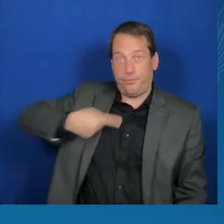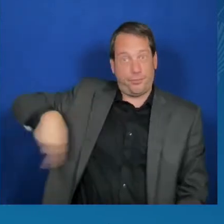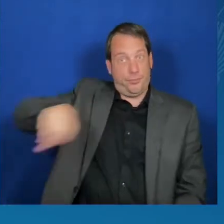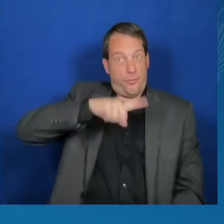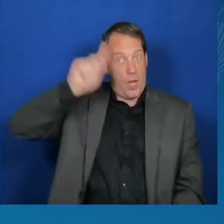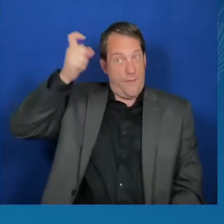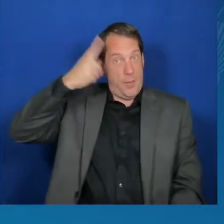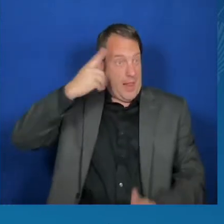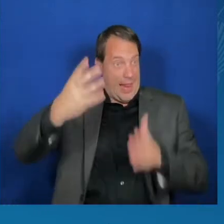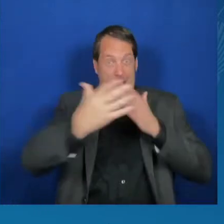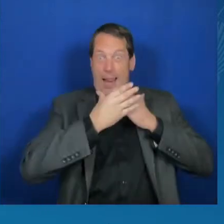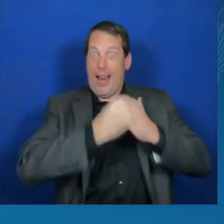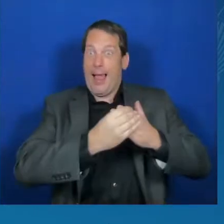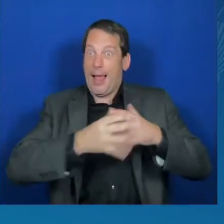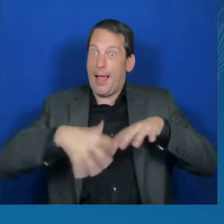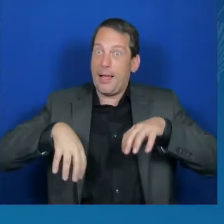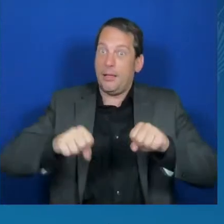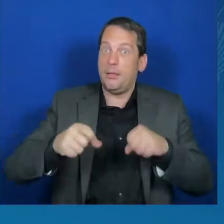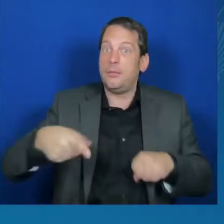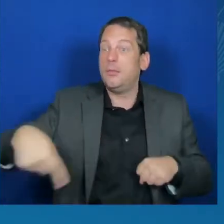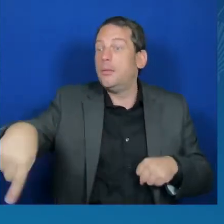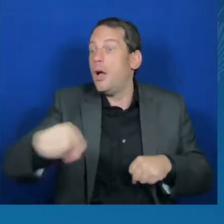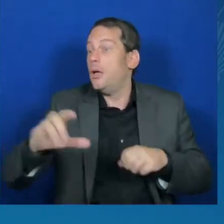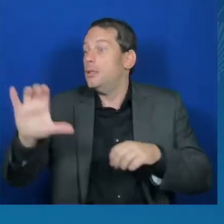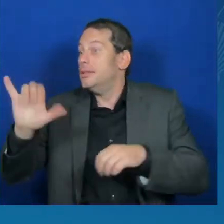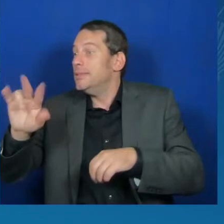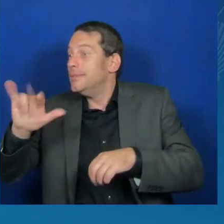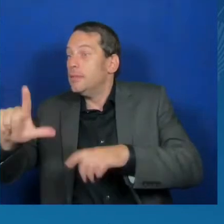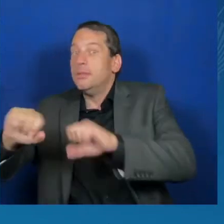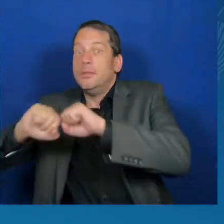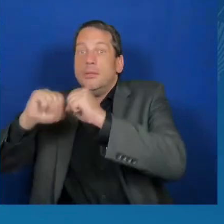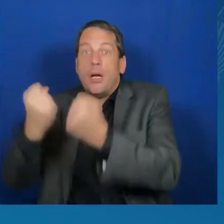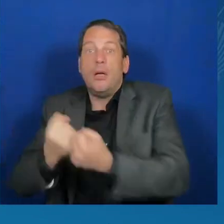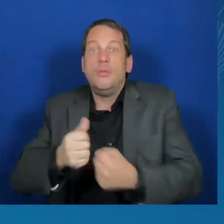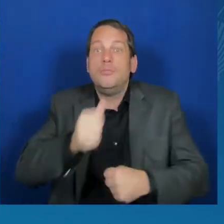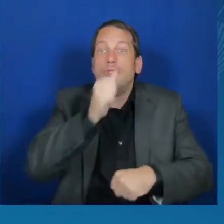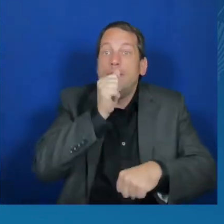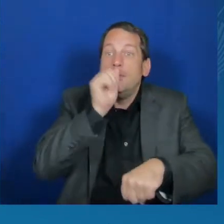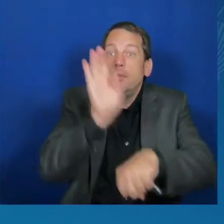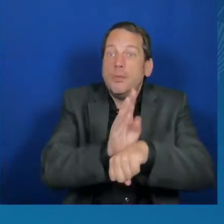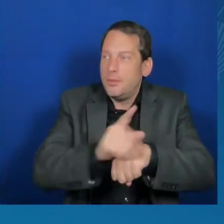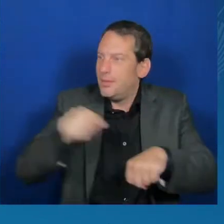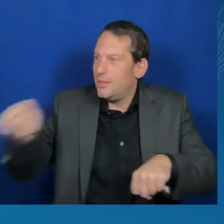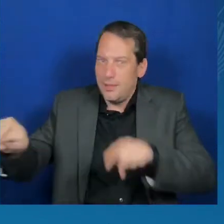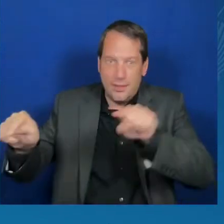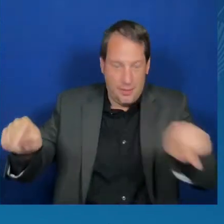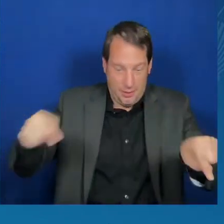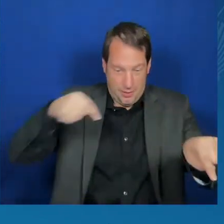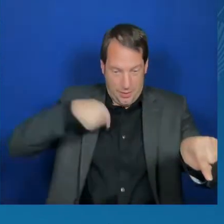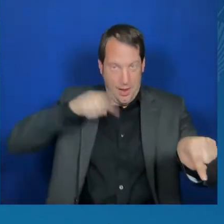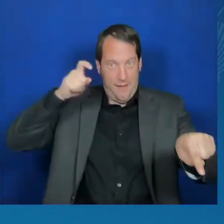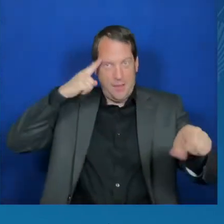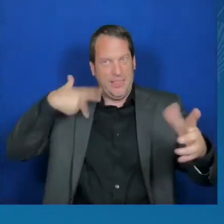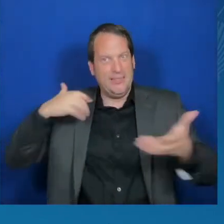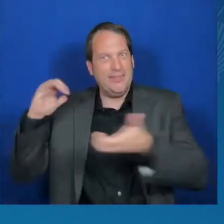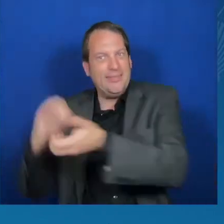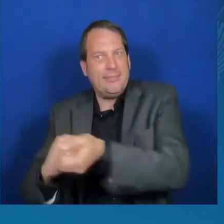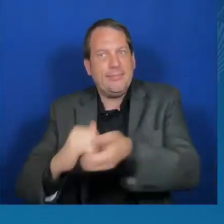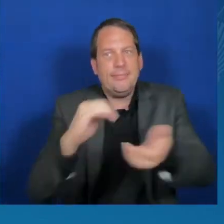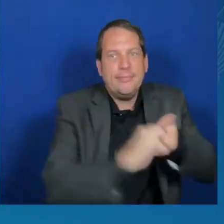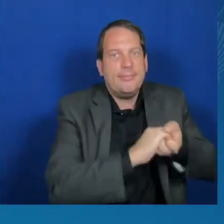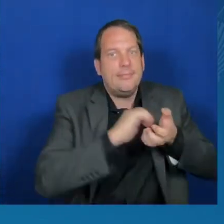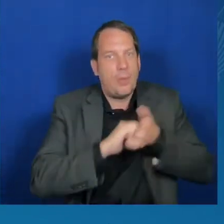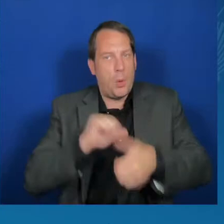let us work together to build a future where AI creates opportunity, advances